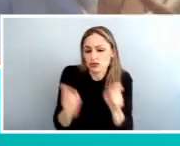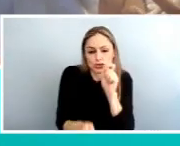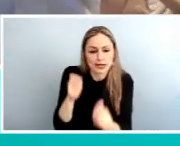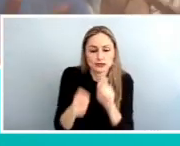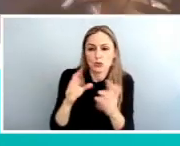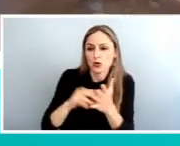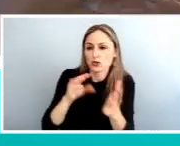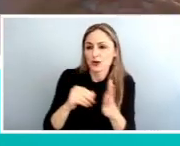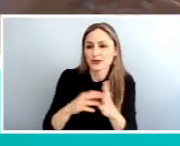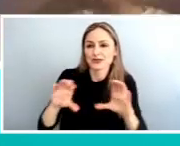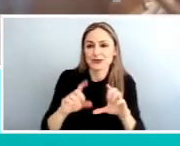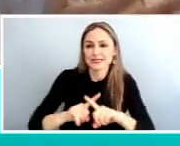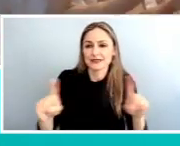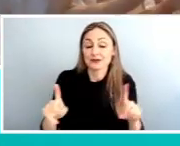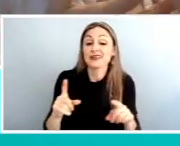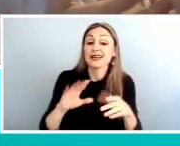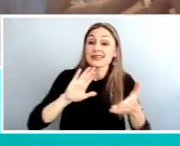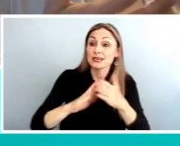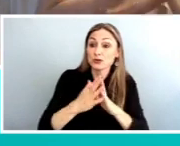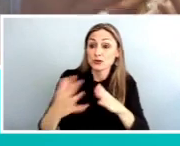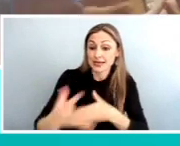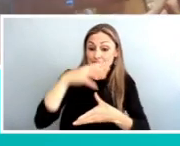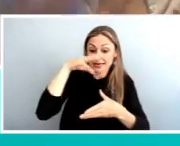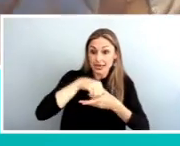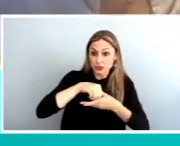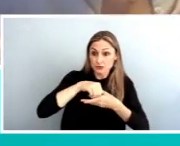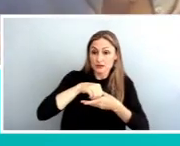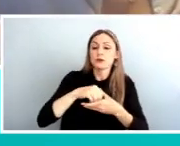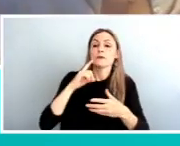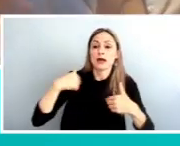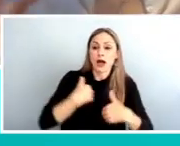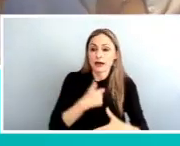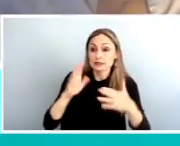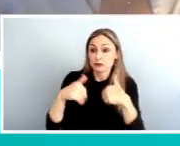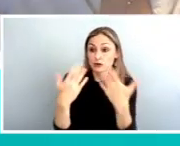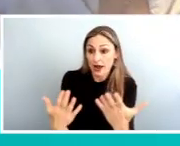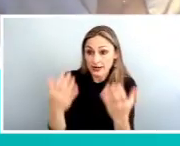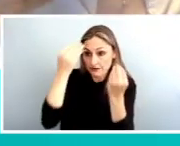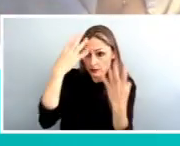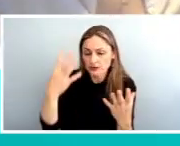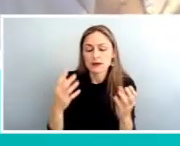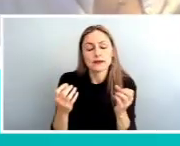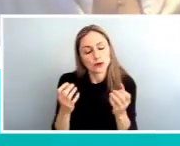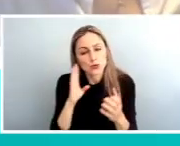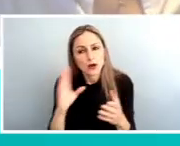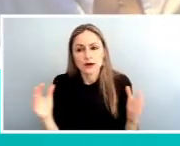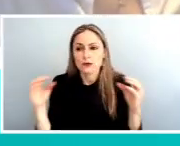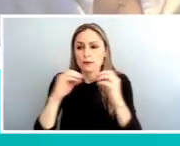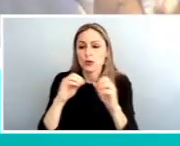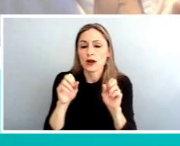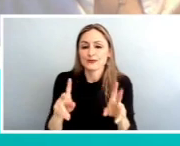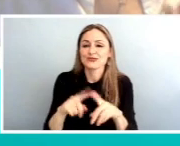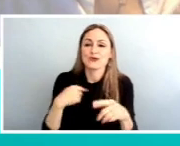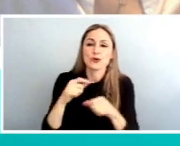community engagement will be about us providing information but there will be a lot of opportunities and hopefully more opportunities for us to be asking you for